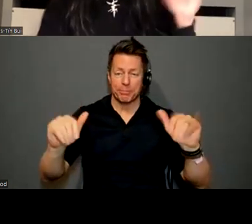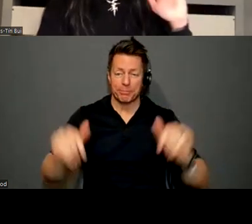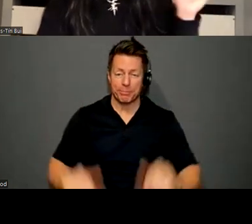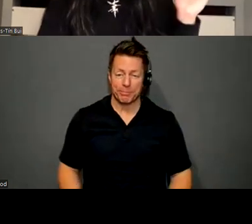Bye.